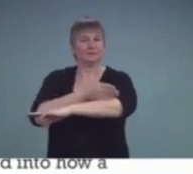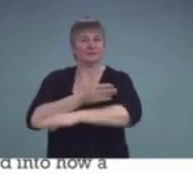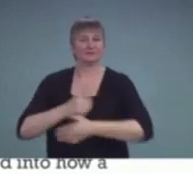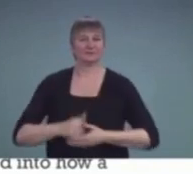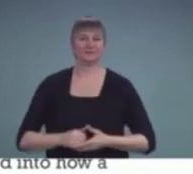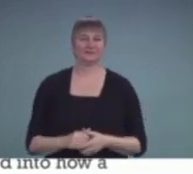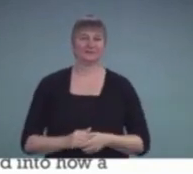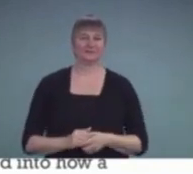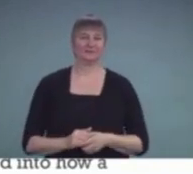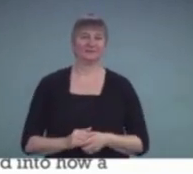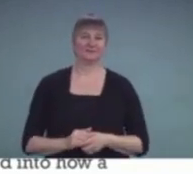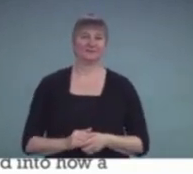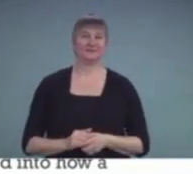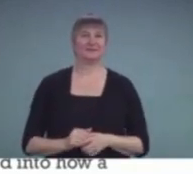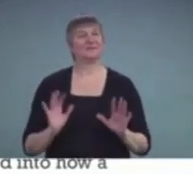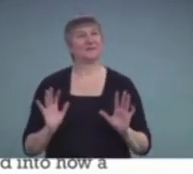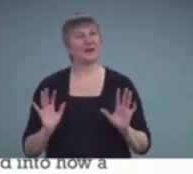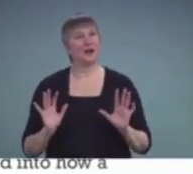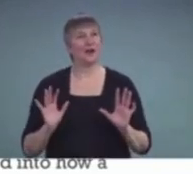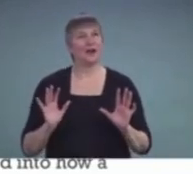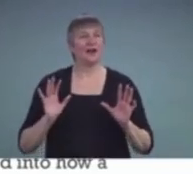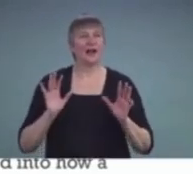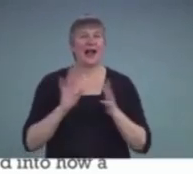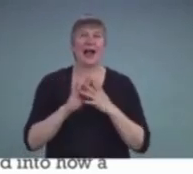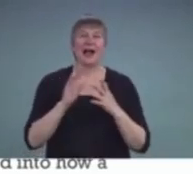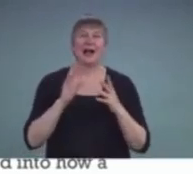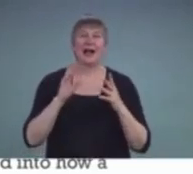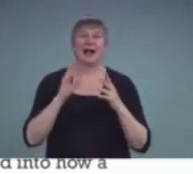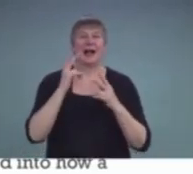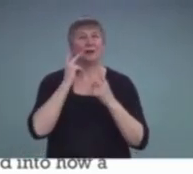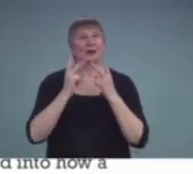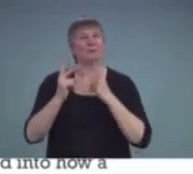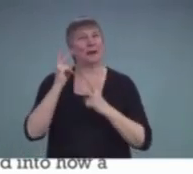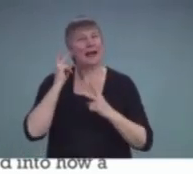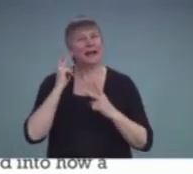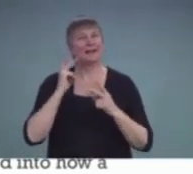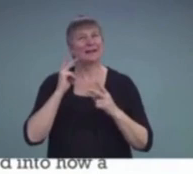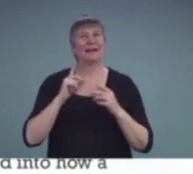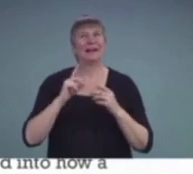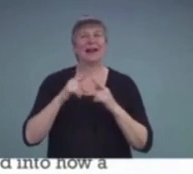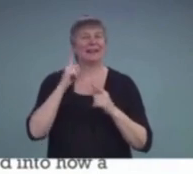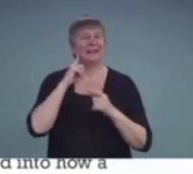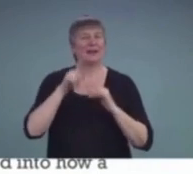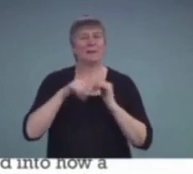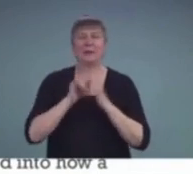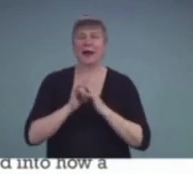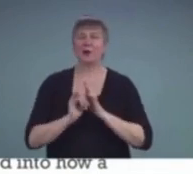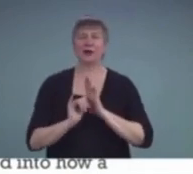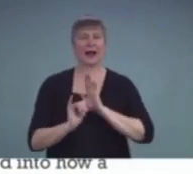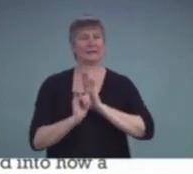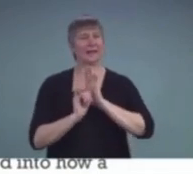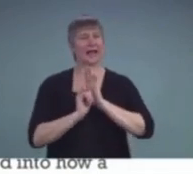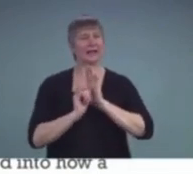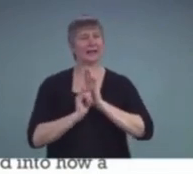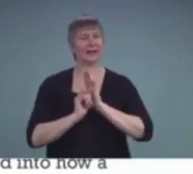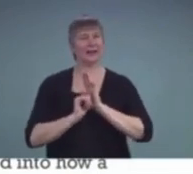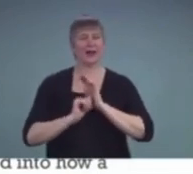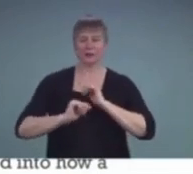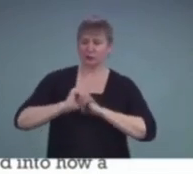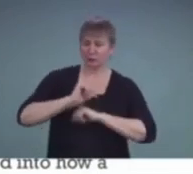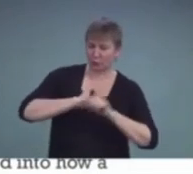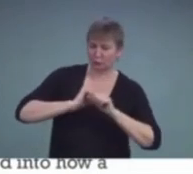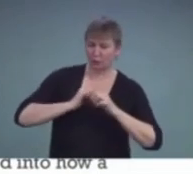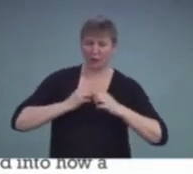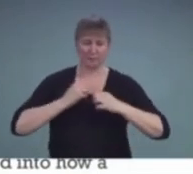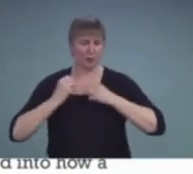Again, just reflecting on this case, I keep going back to identity and social-emotional development and how those considerations are